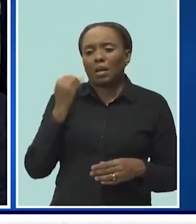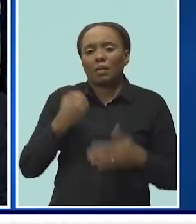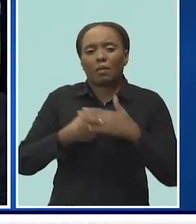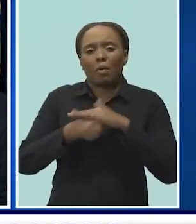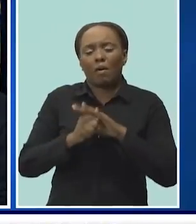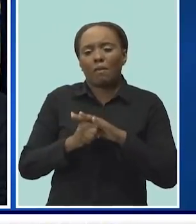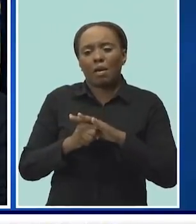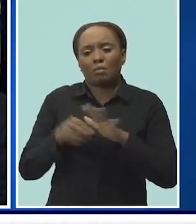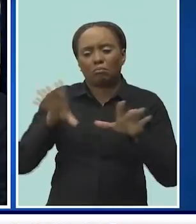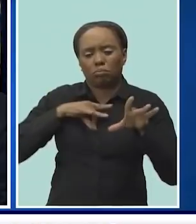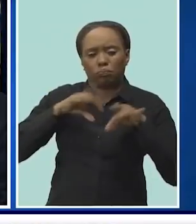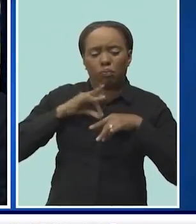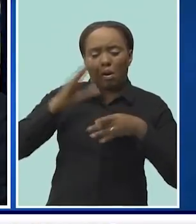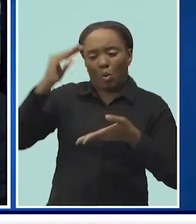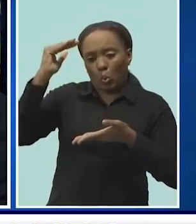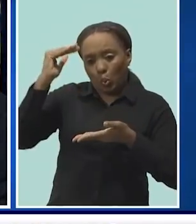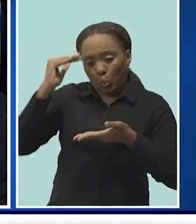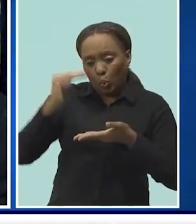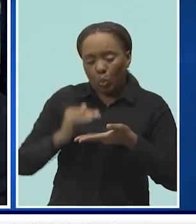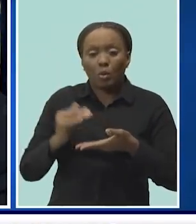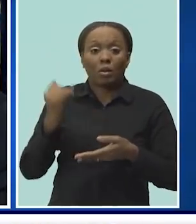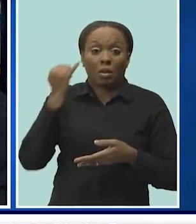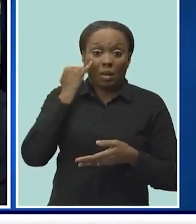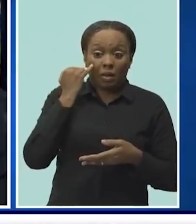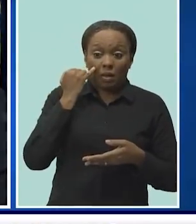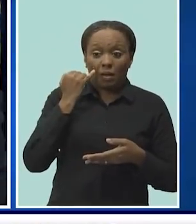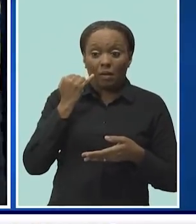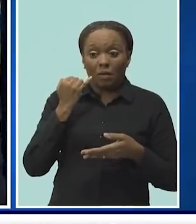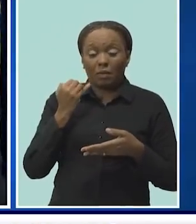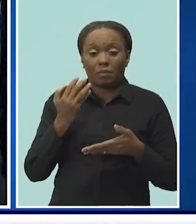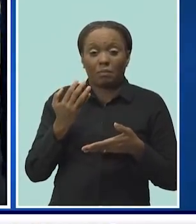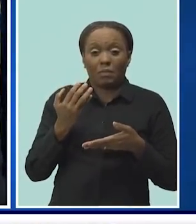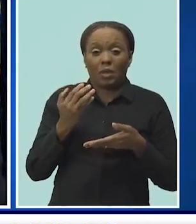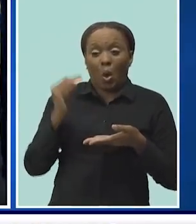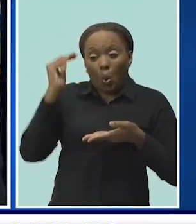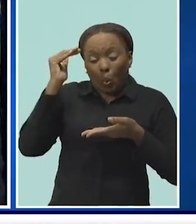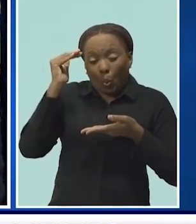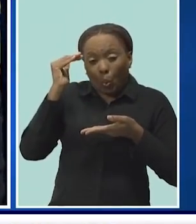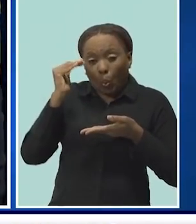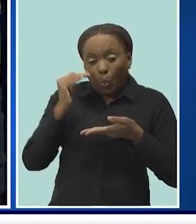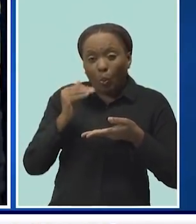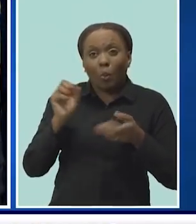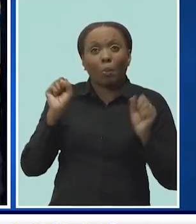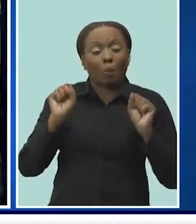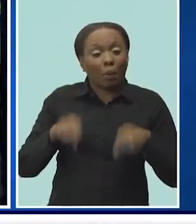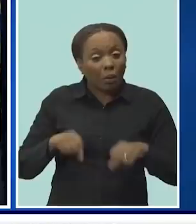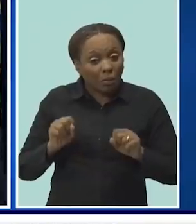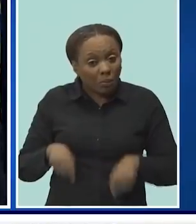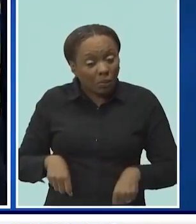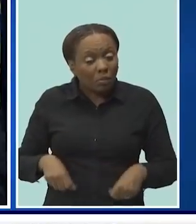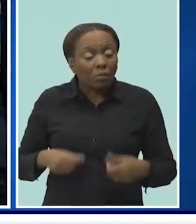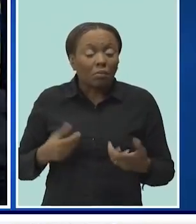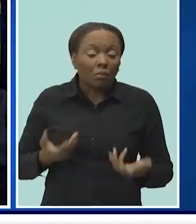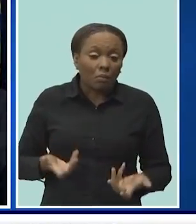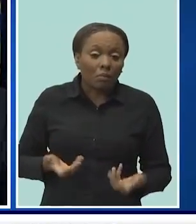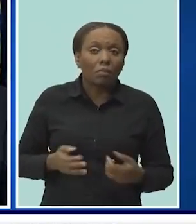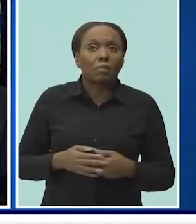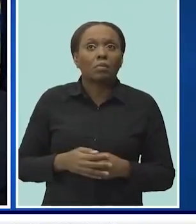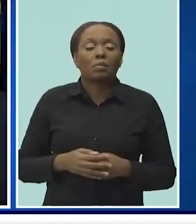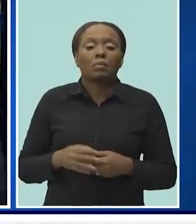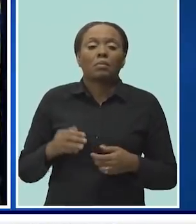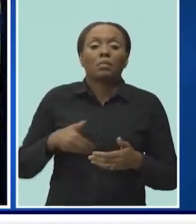and so on. And if things are looking positive, there is the possibility, there is the possibility that next weekend may